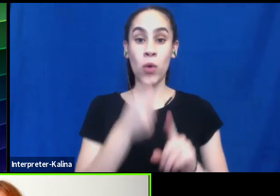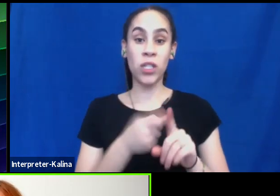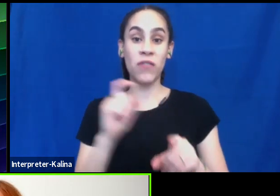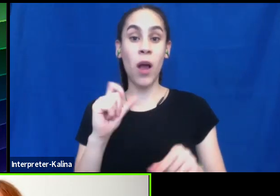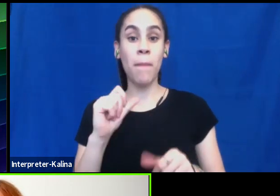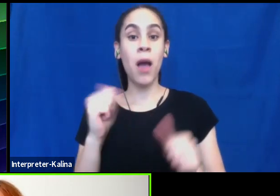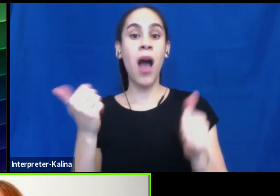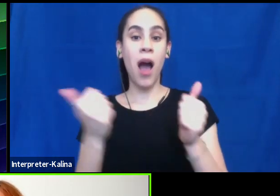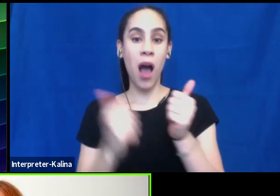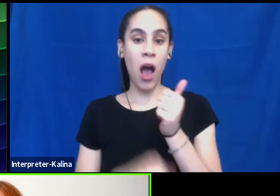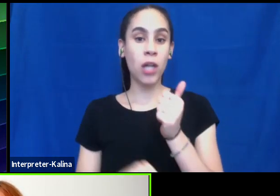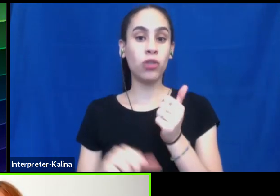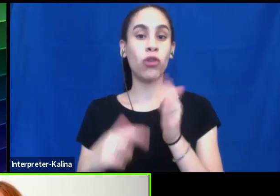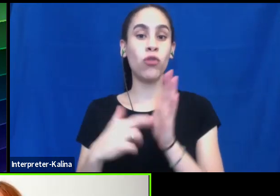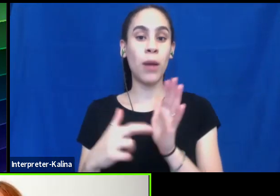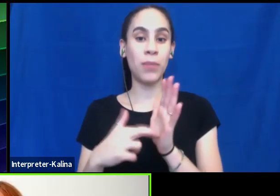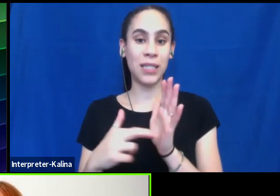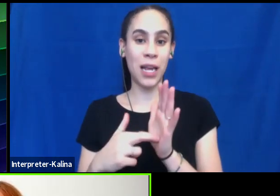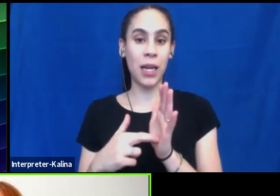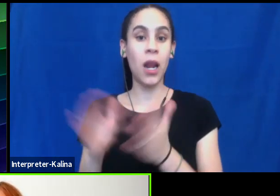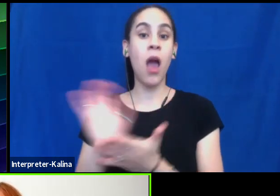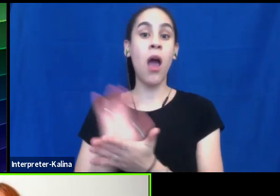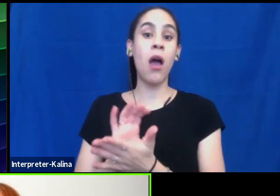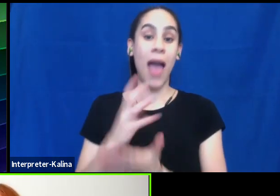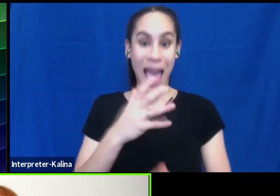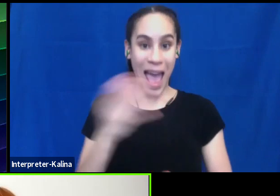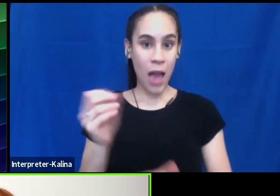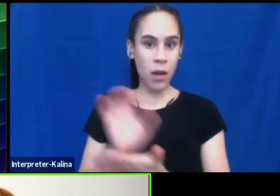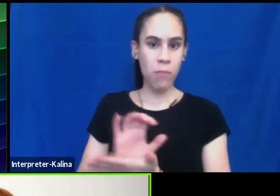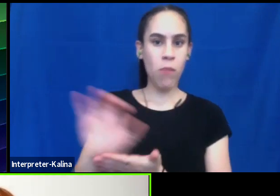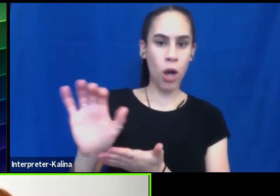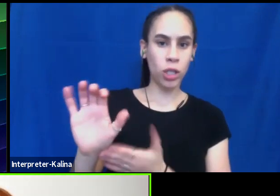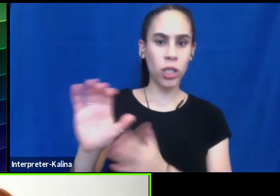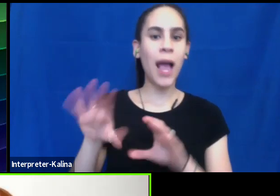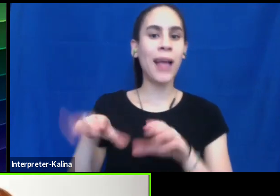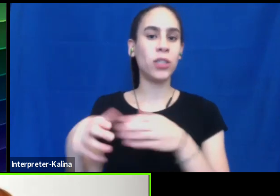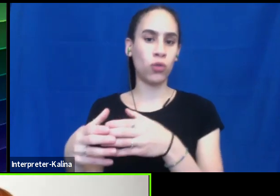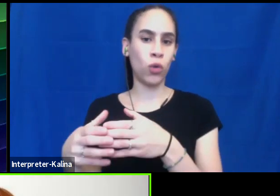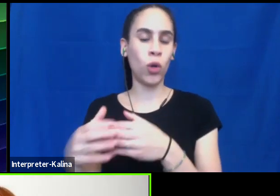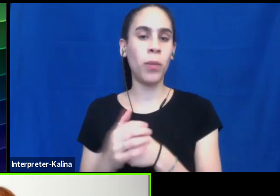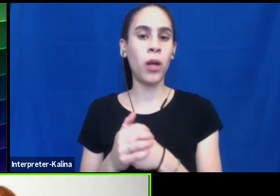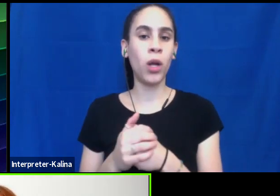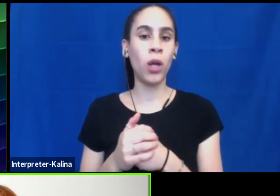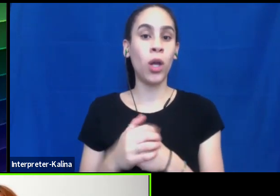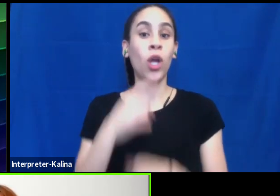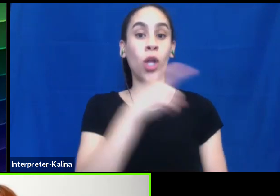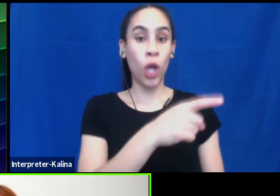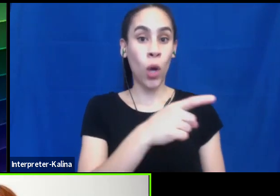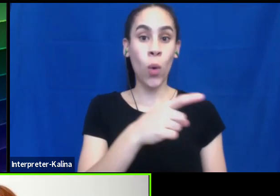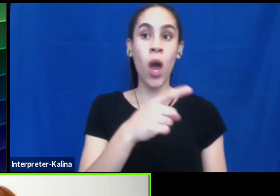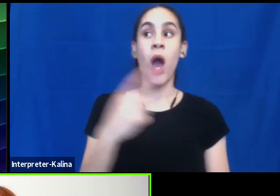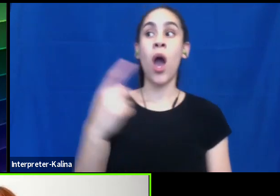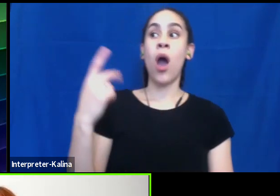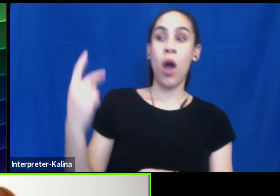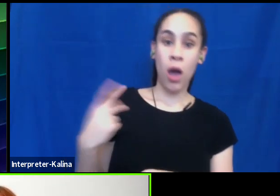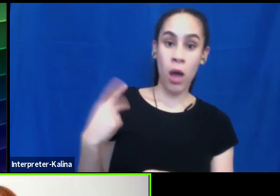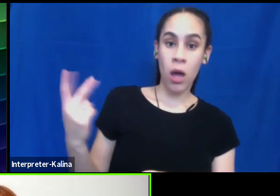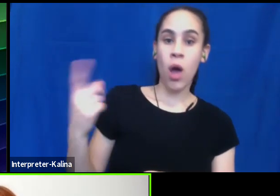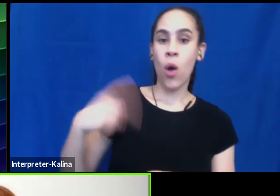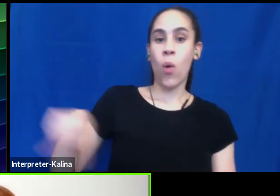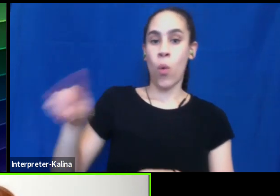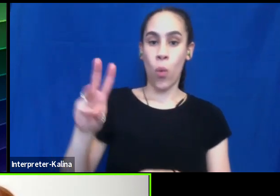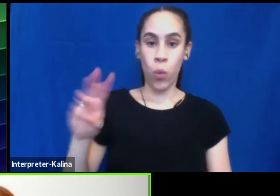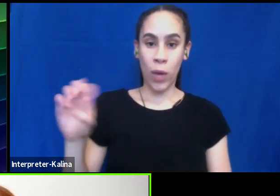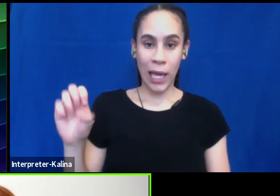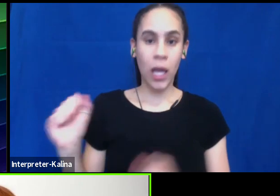from a marginalized group, um, you, we, we, you, we all need to take care of ourselves. Um, and